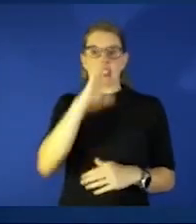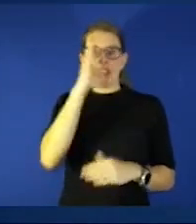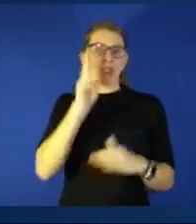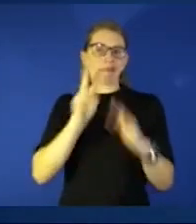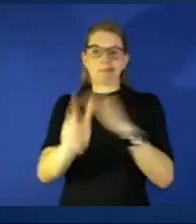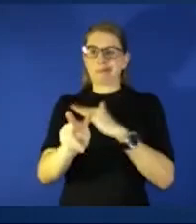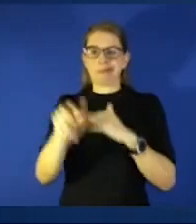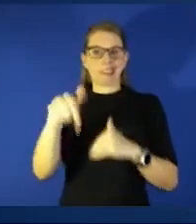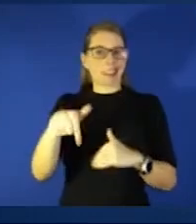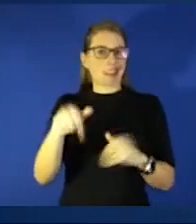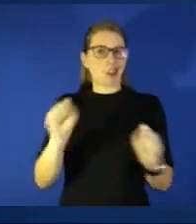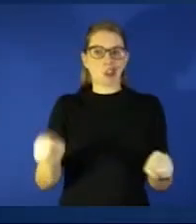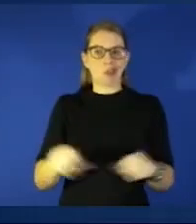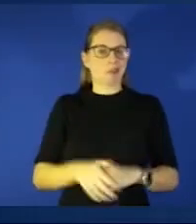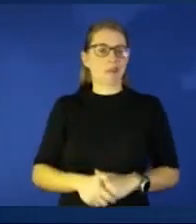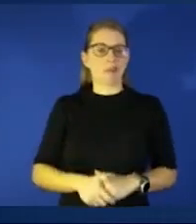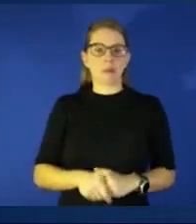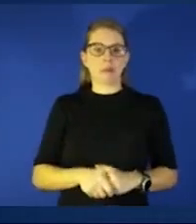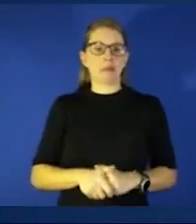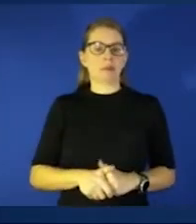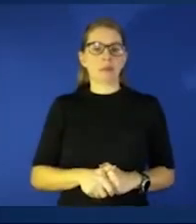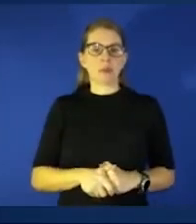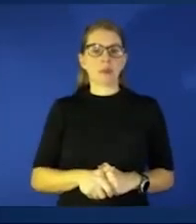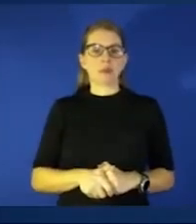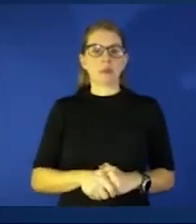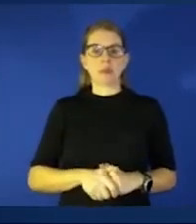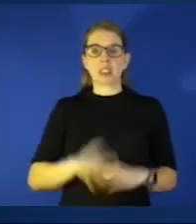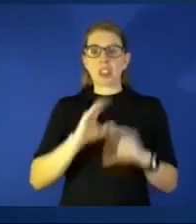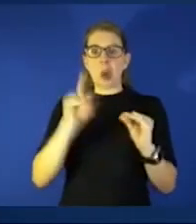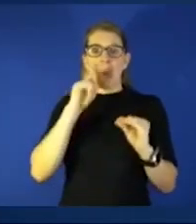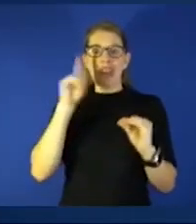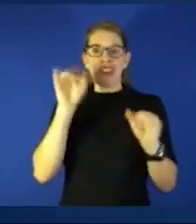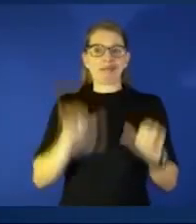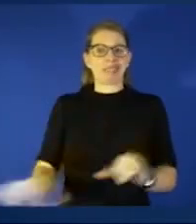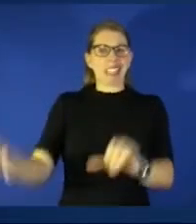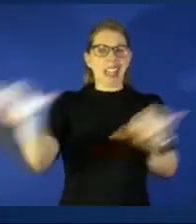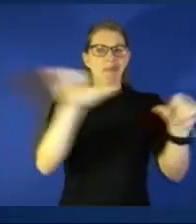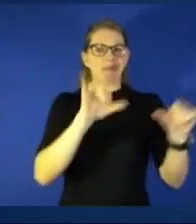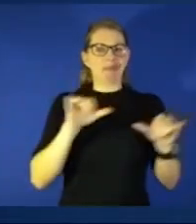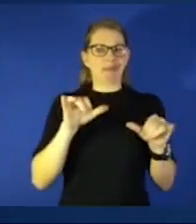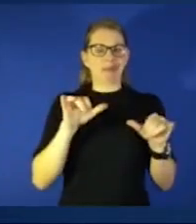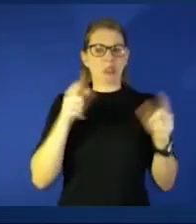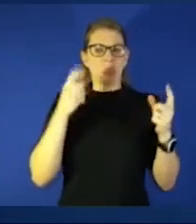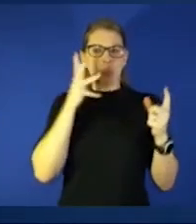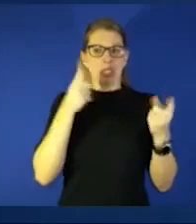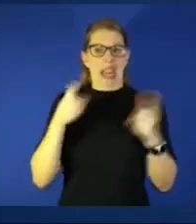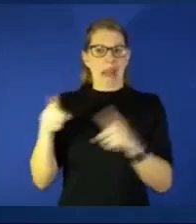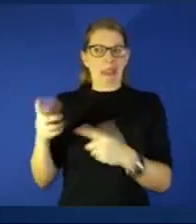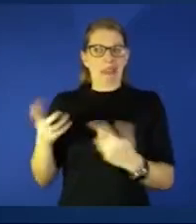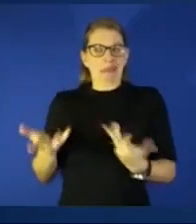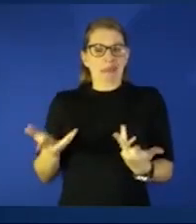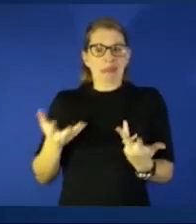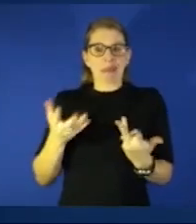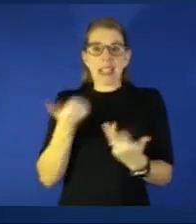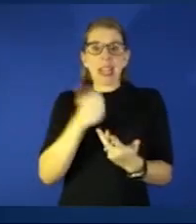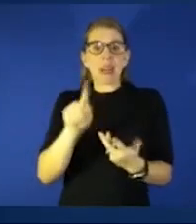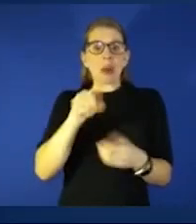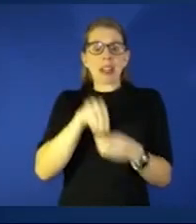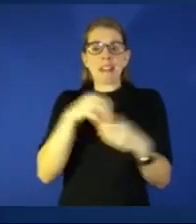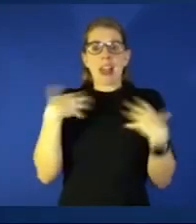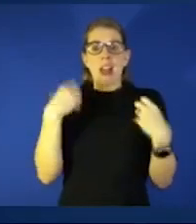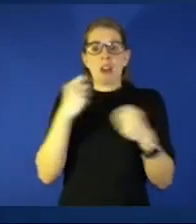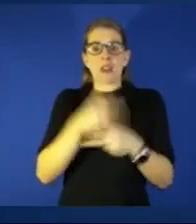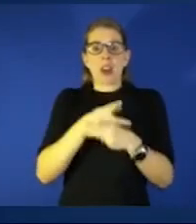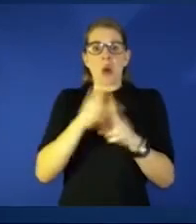thought we would be at the point that we're at I don't think that anybody in the health care world signed up for this